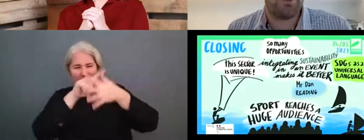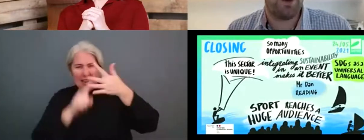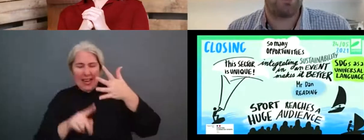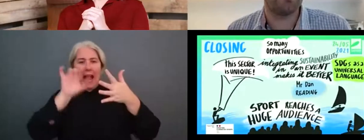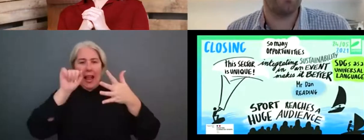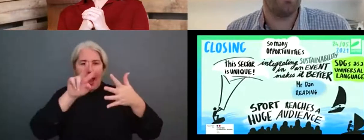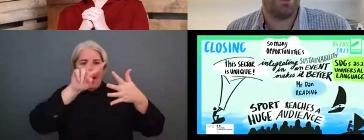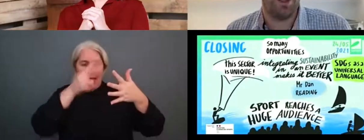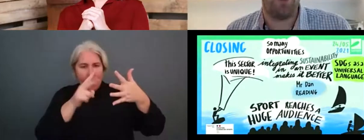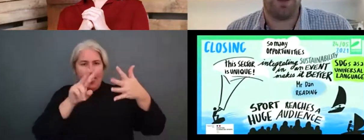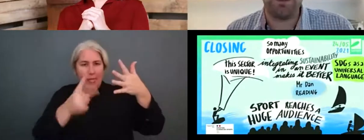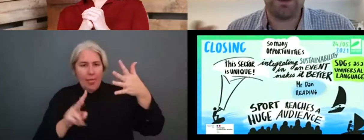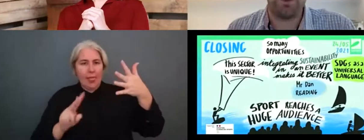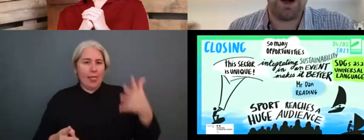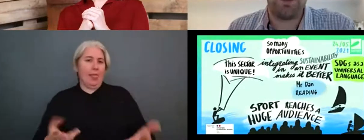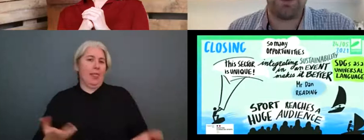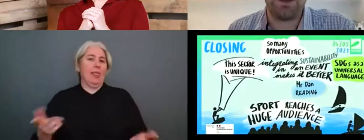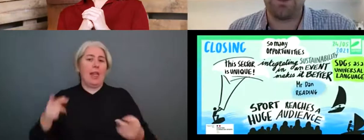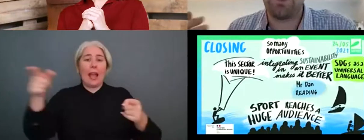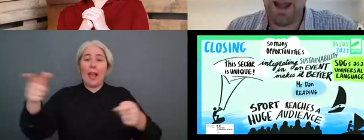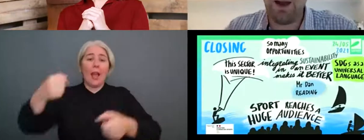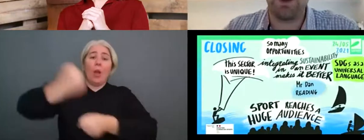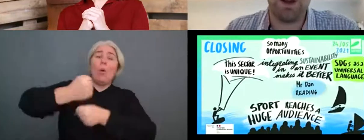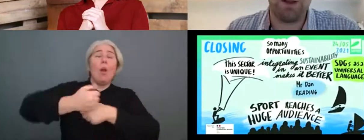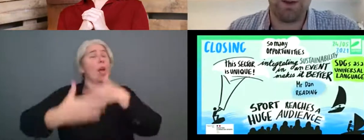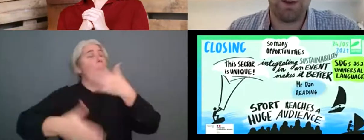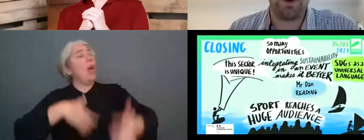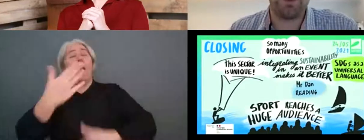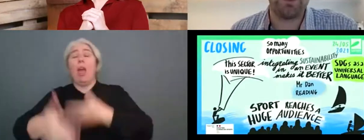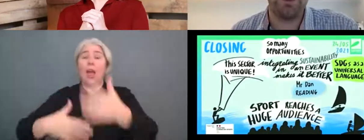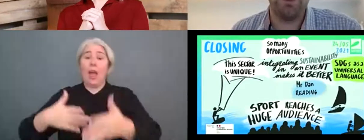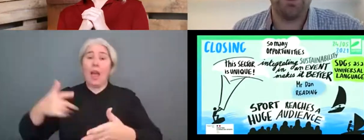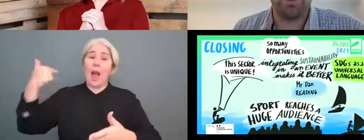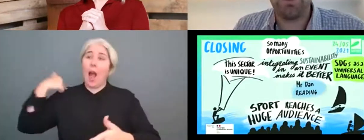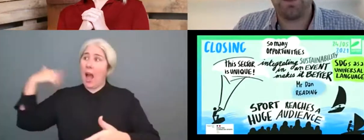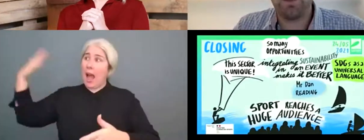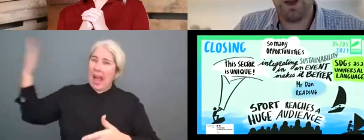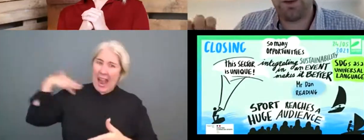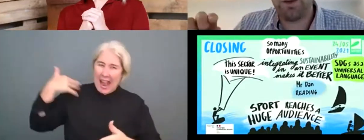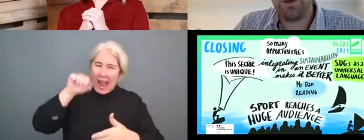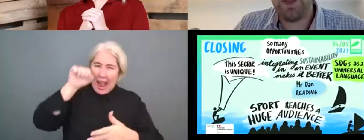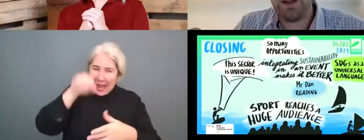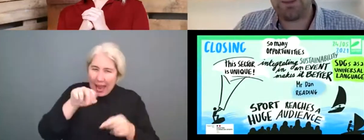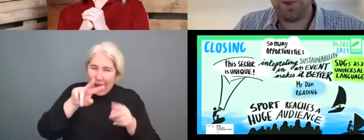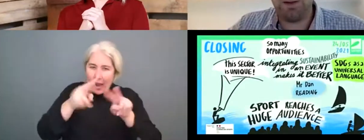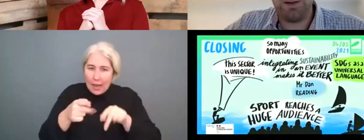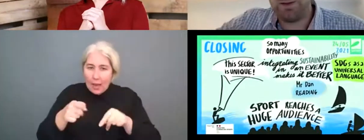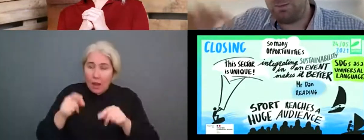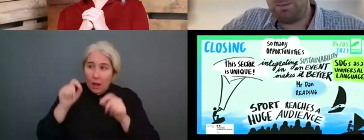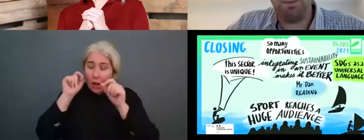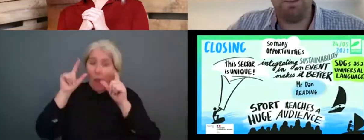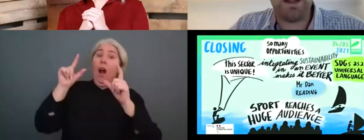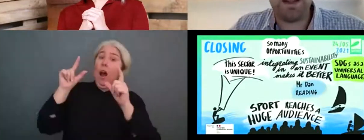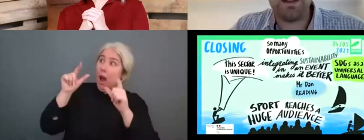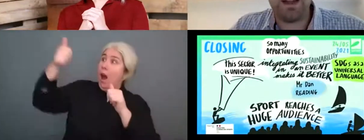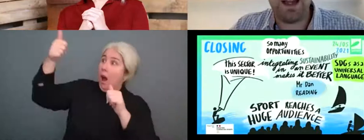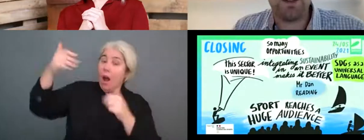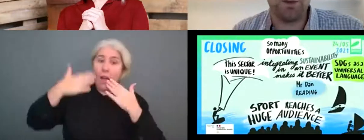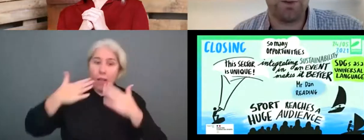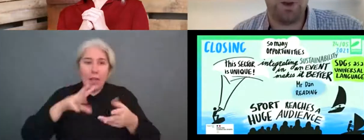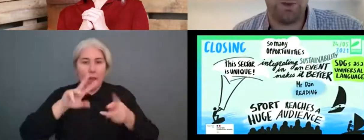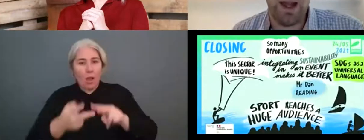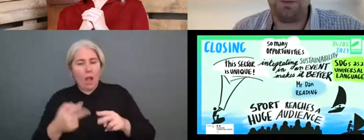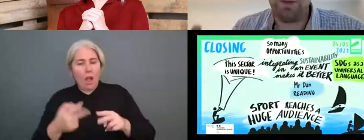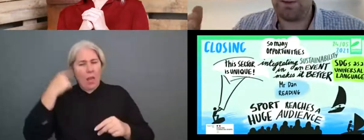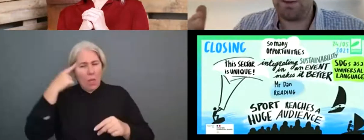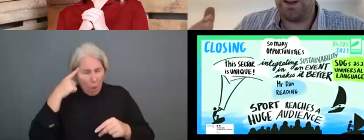second set of eyes, um, and some recommendations of how you go through that process. So we've, we've kind of used that experience and made it international.